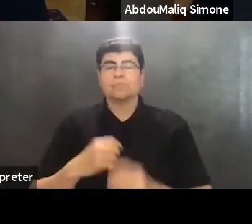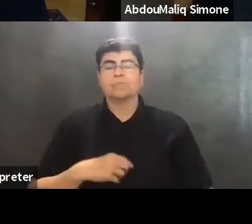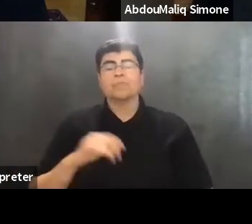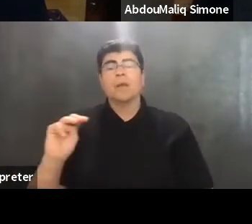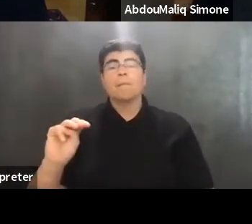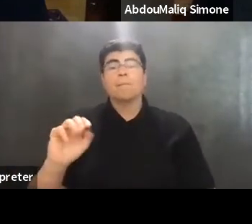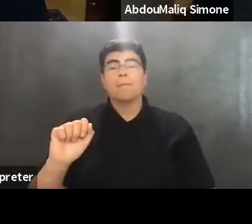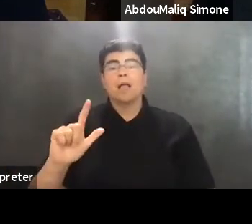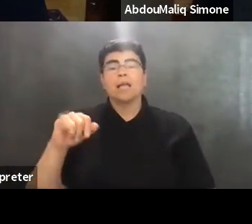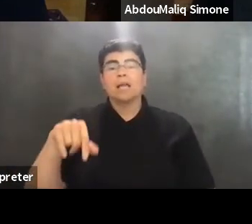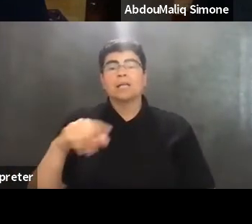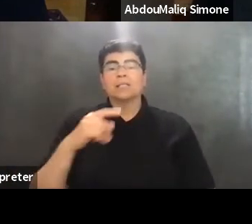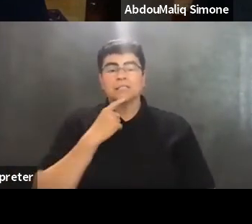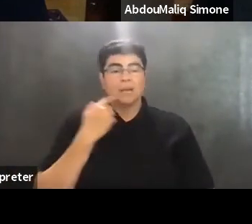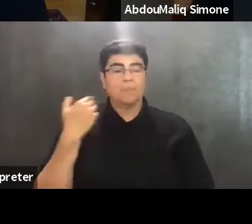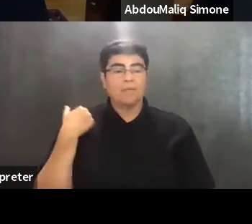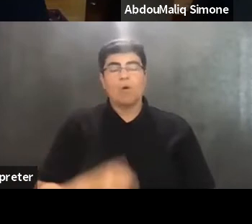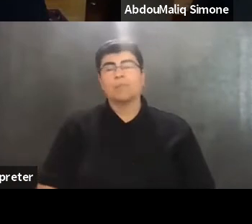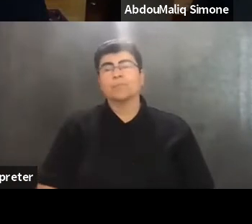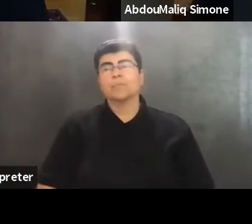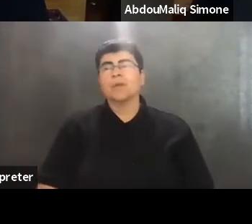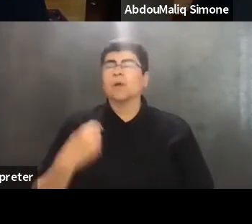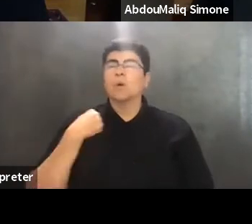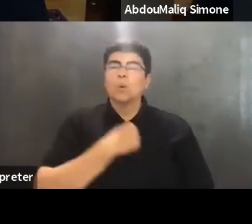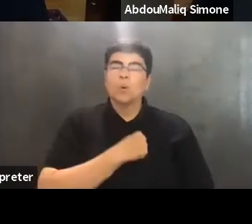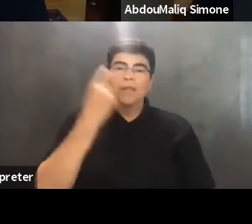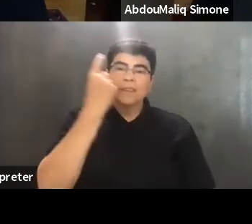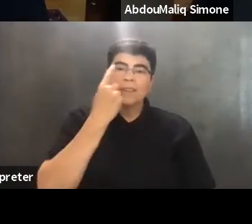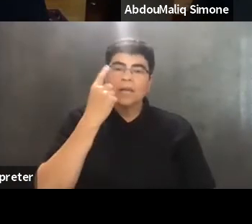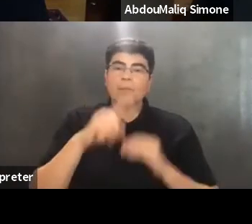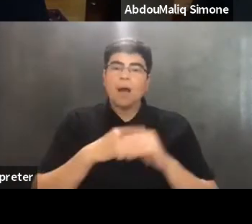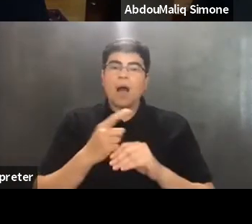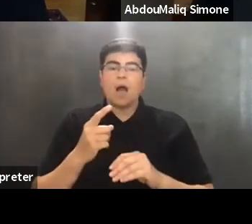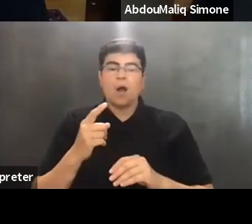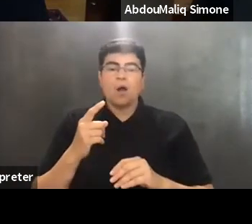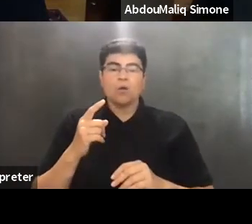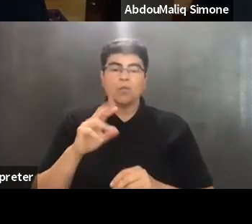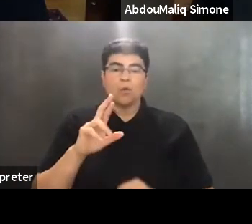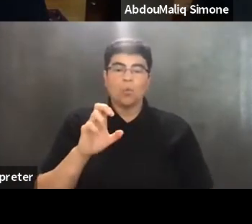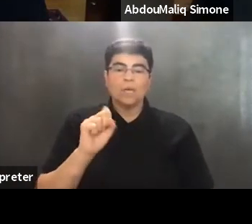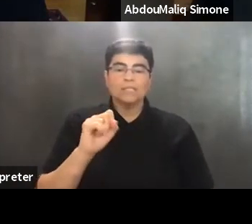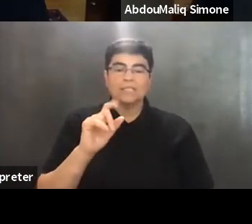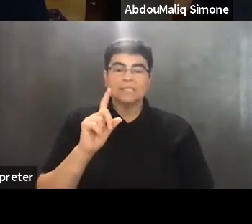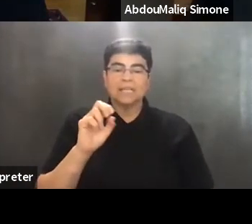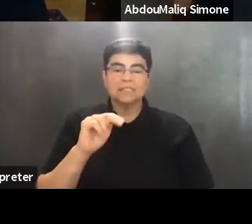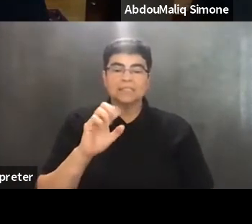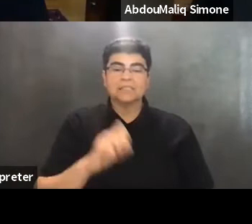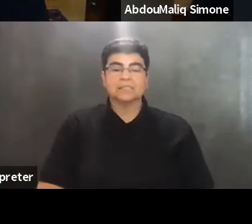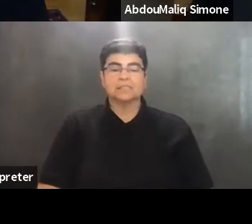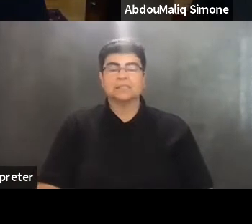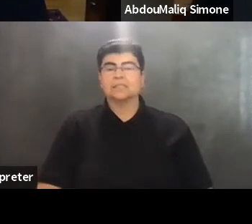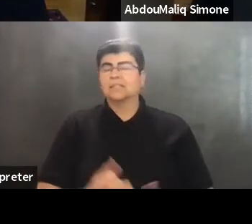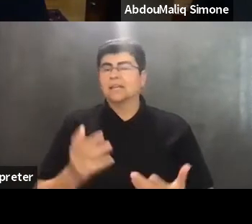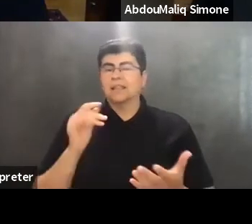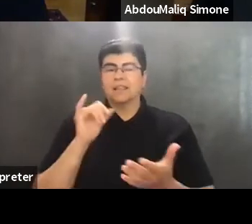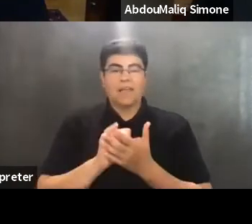earlier, when we think about the, the, the residents, the denizens, that's a good word for those of